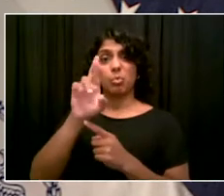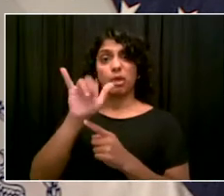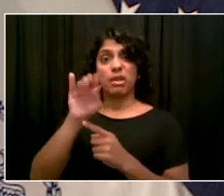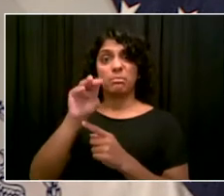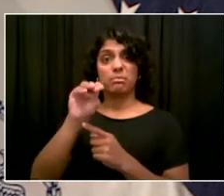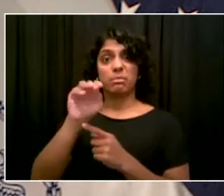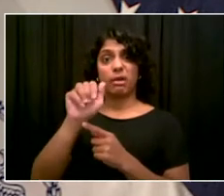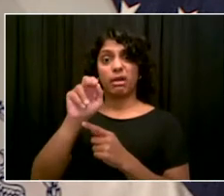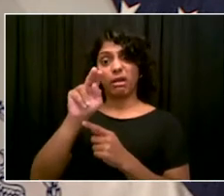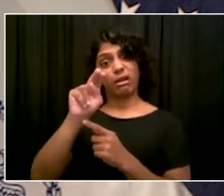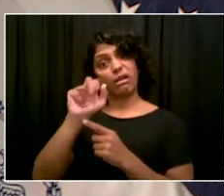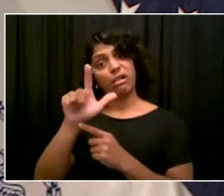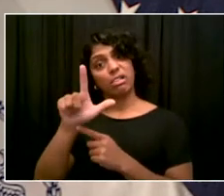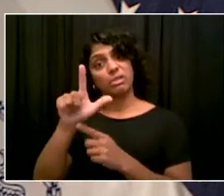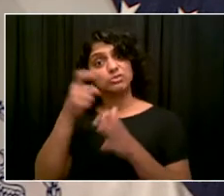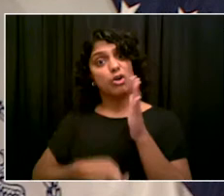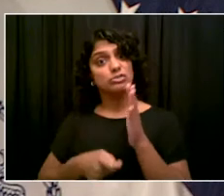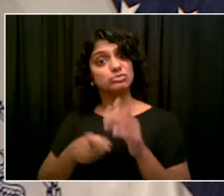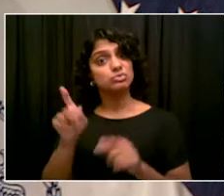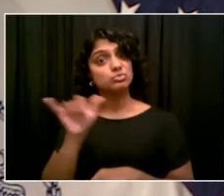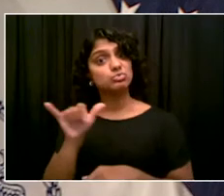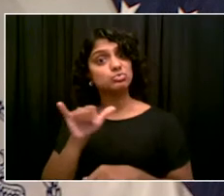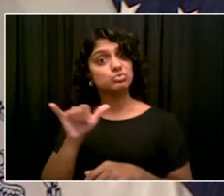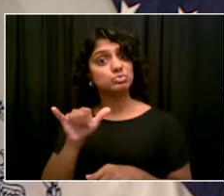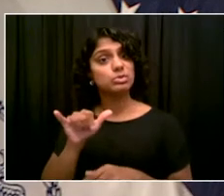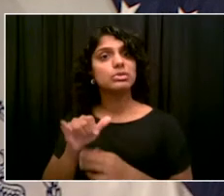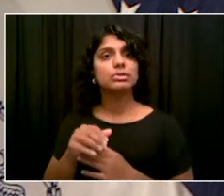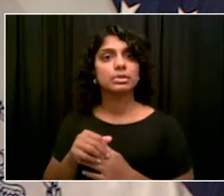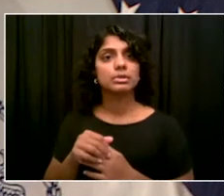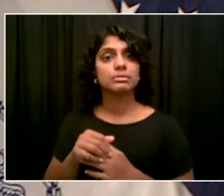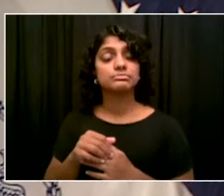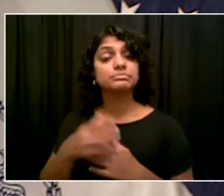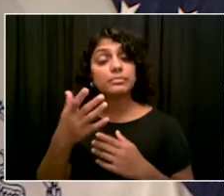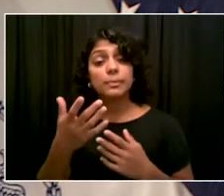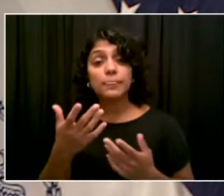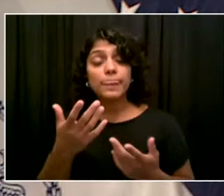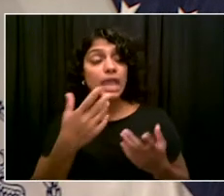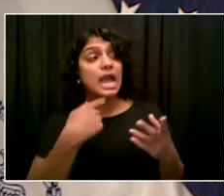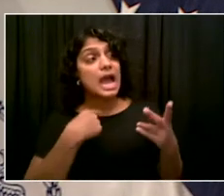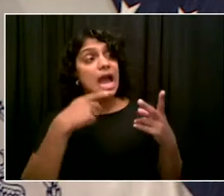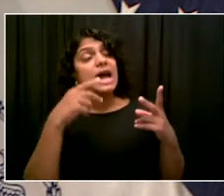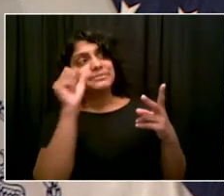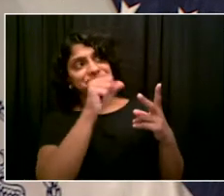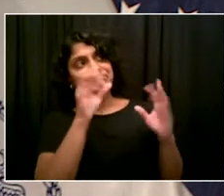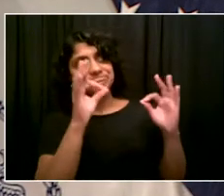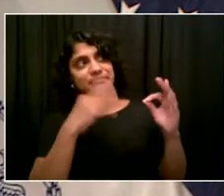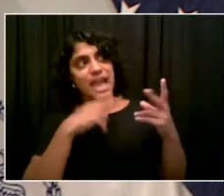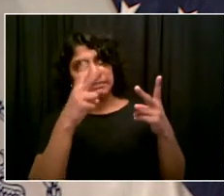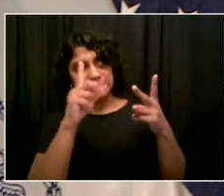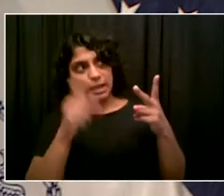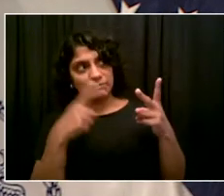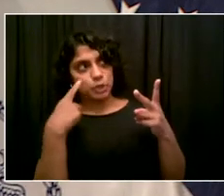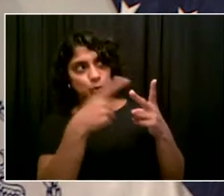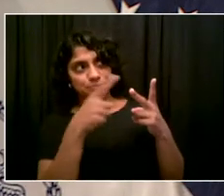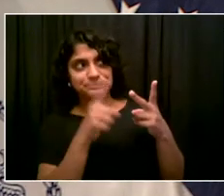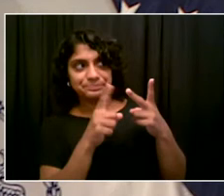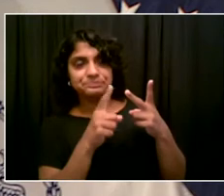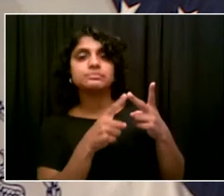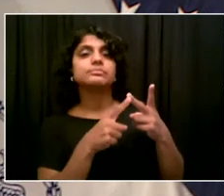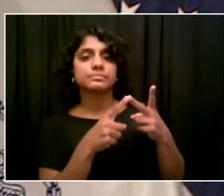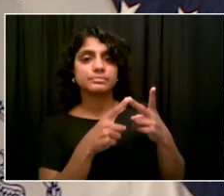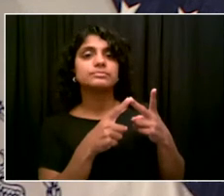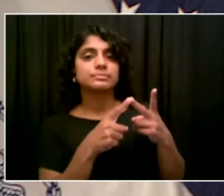Thanks for that. The second question in regards to that supermarket in Crown Heights, the subject of the Save